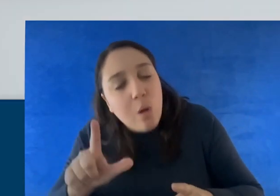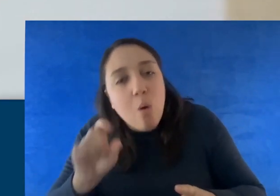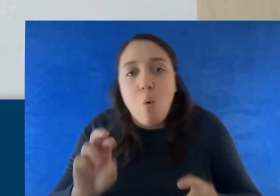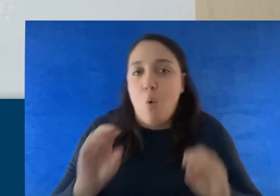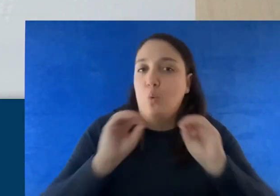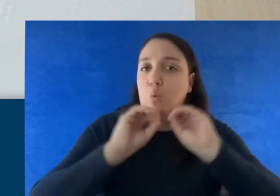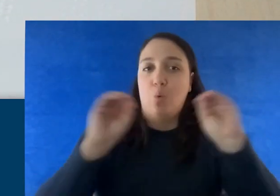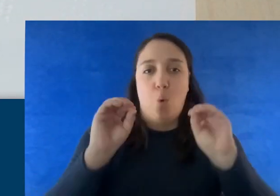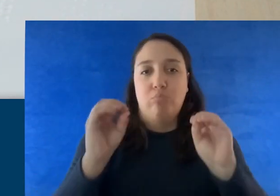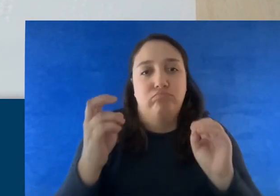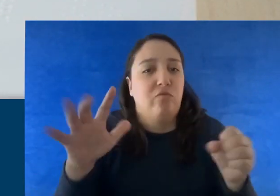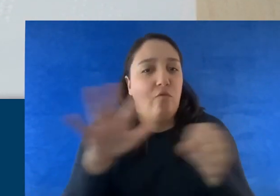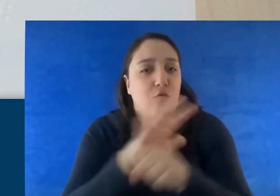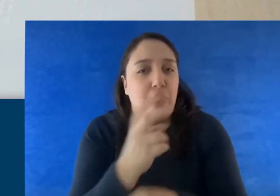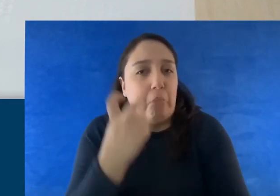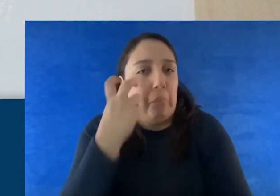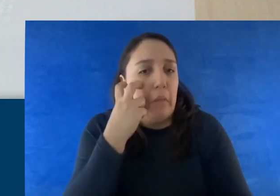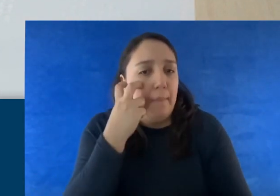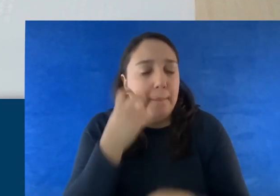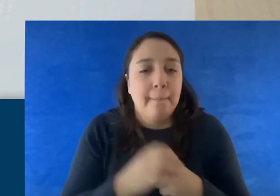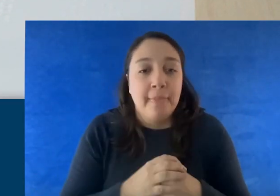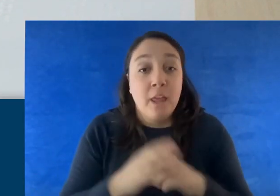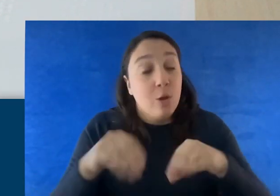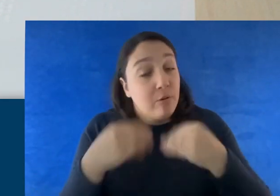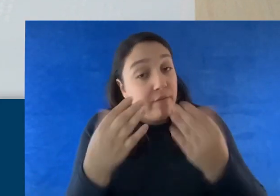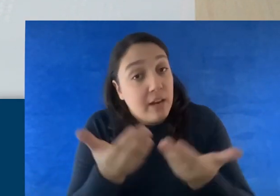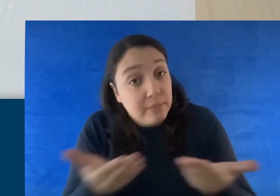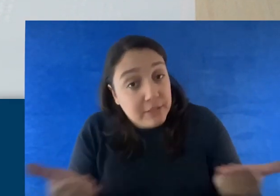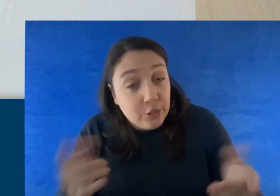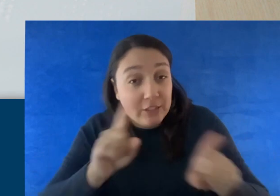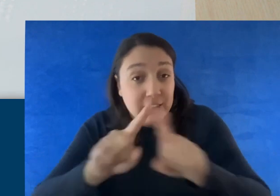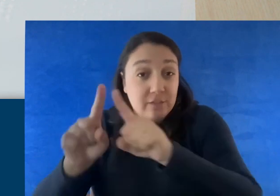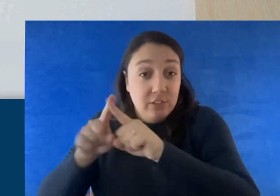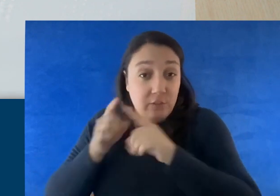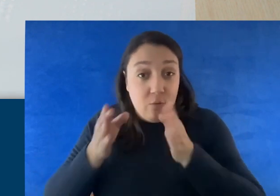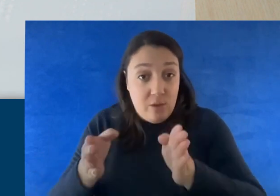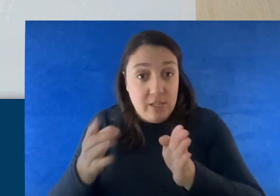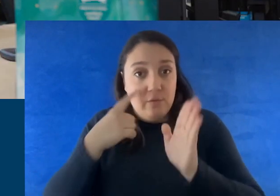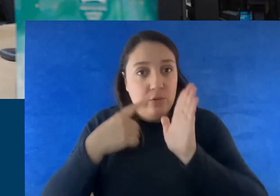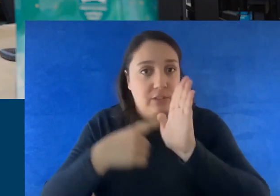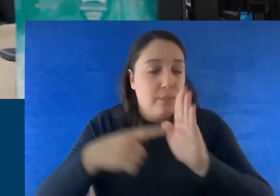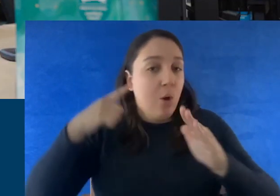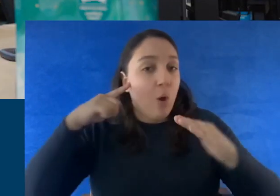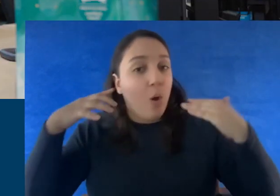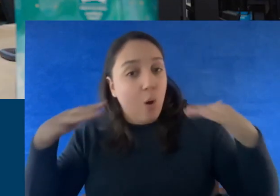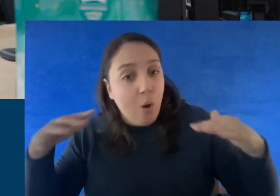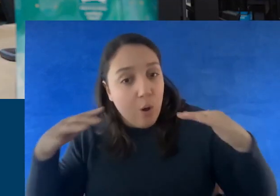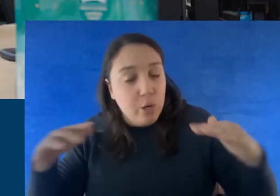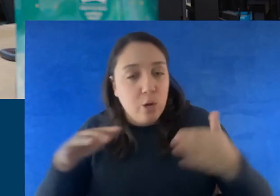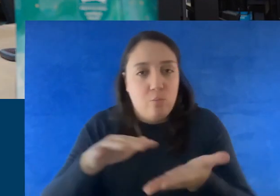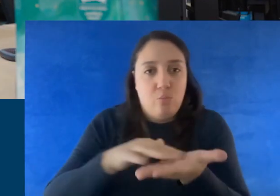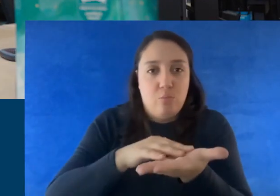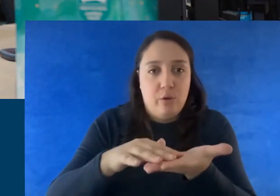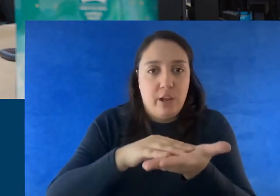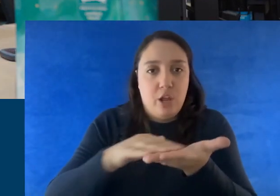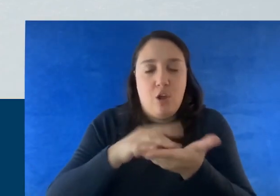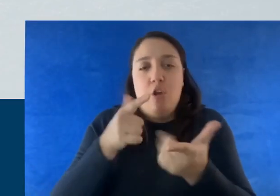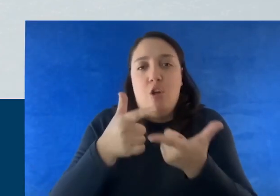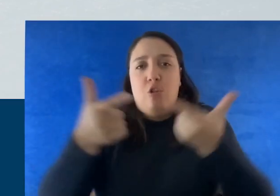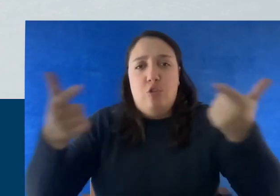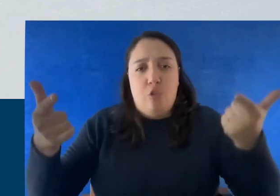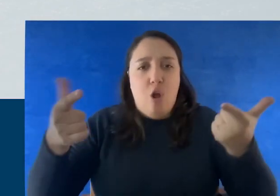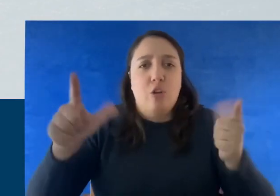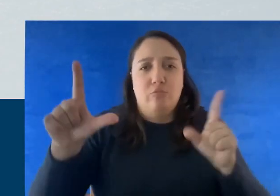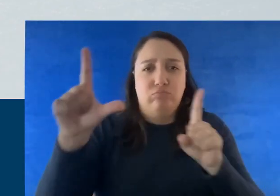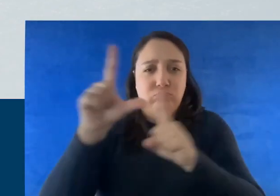Fingers read Braille. Providing materials in various ways, like audio, Braille, and large print, makes it easier for